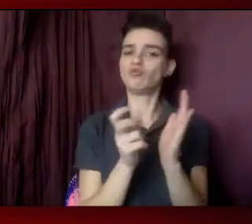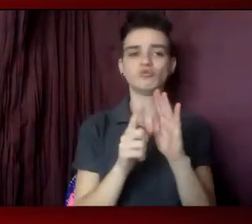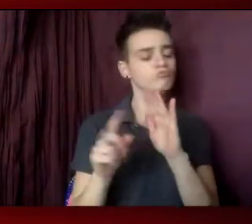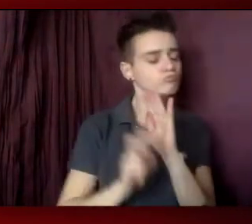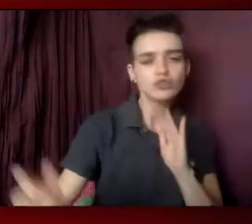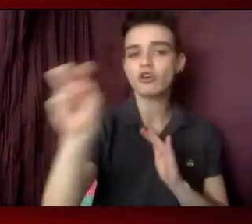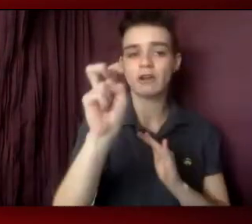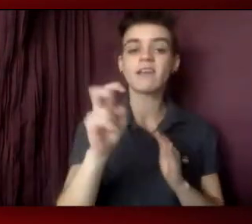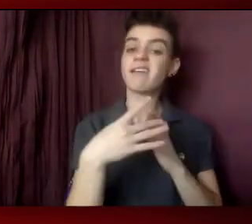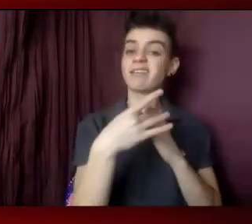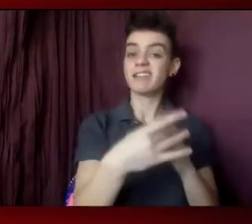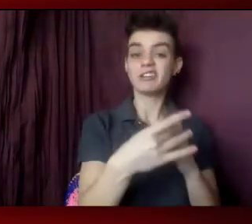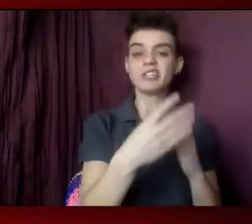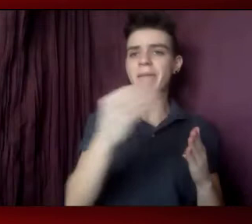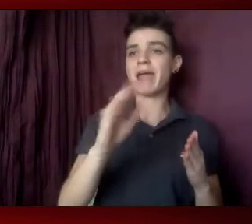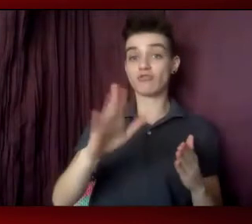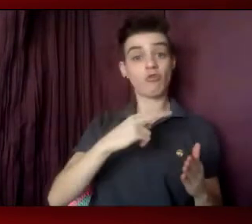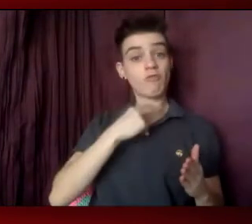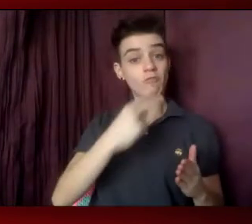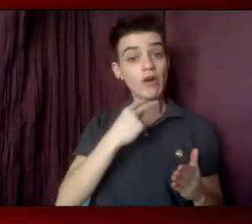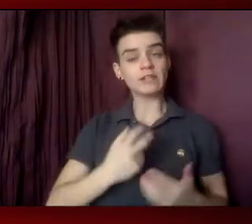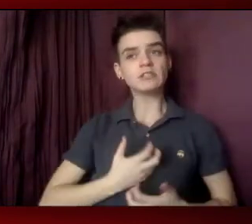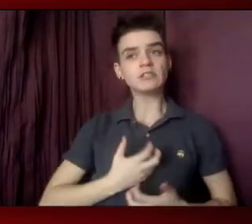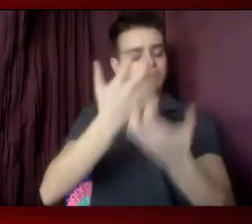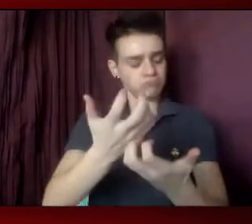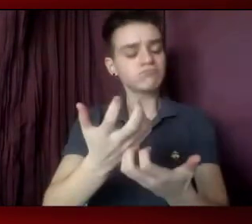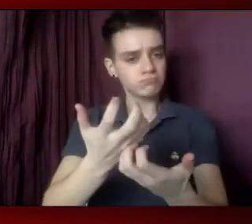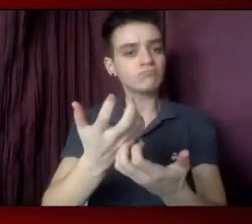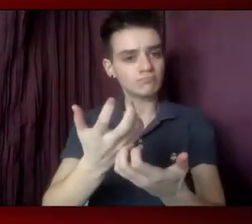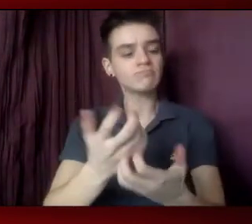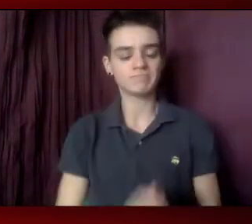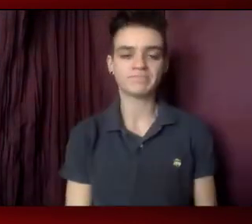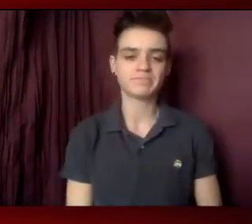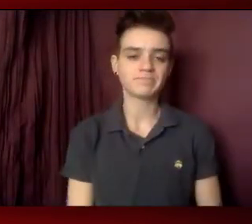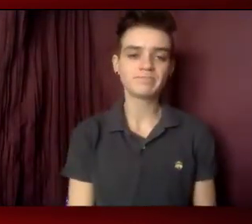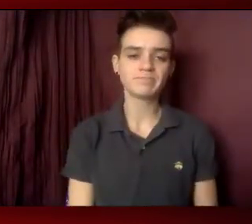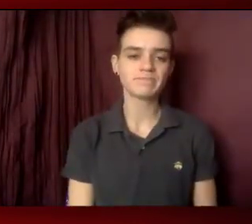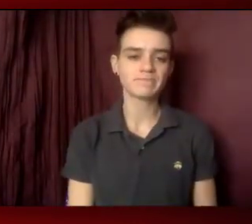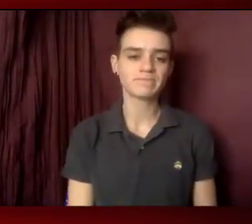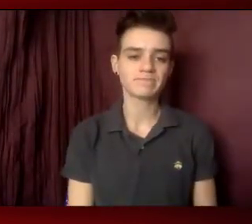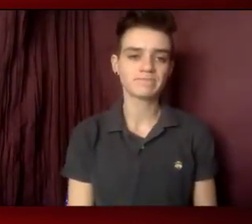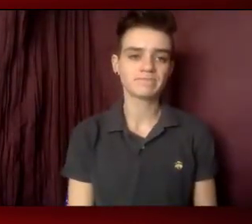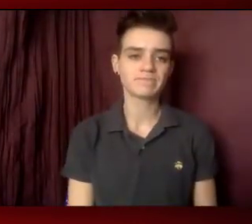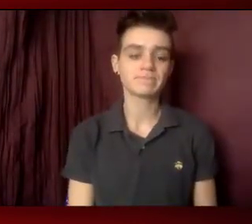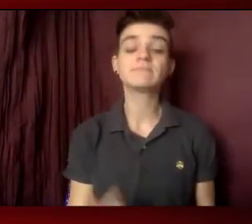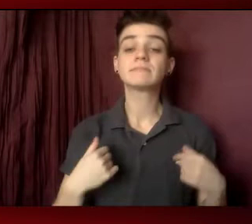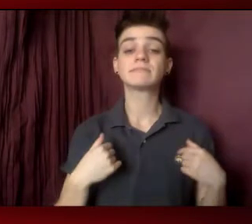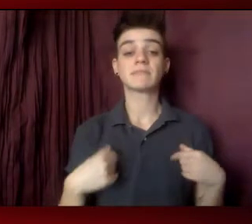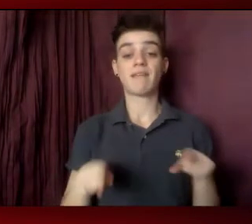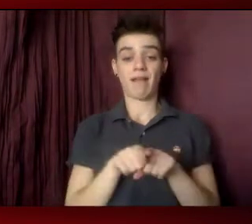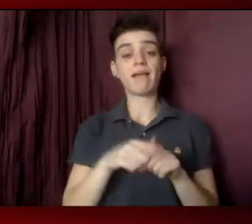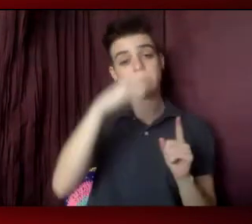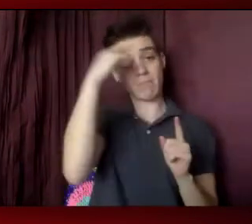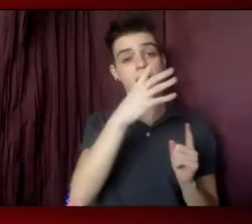and allowing your voice and voices and stories to be heard. As a Black woman living with